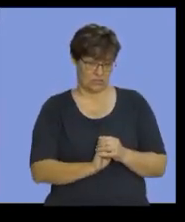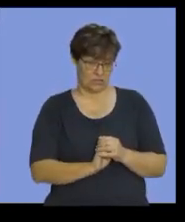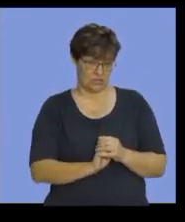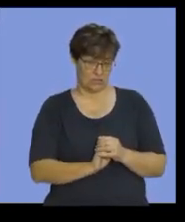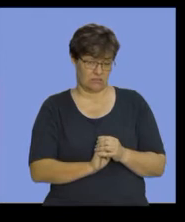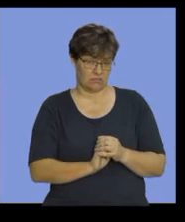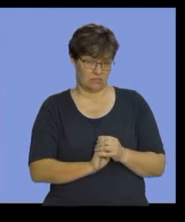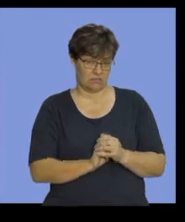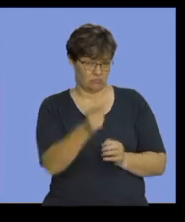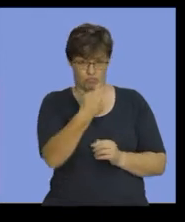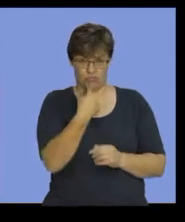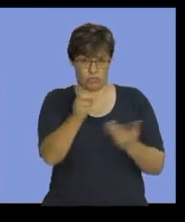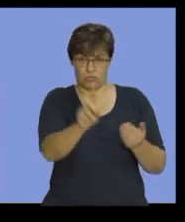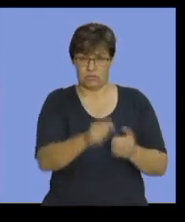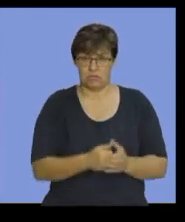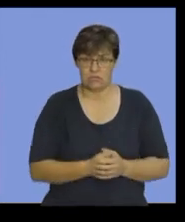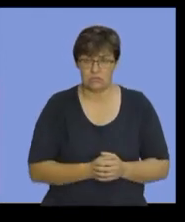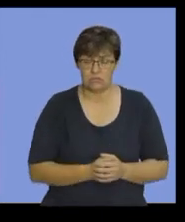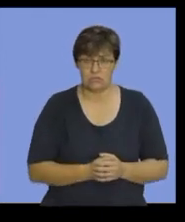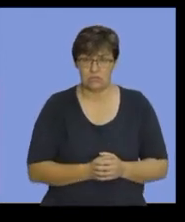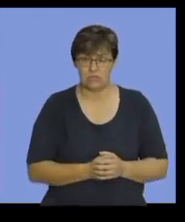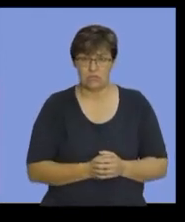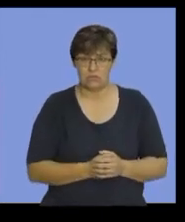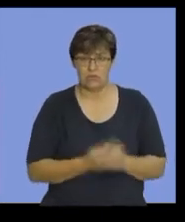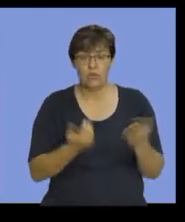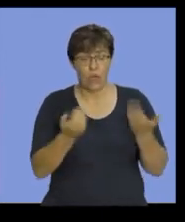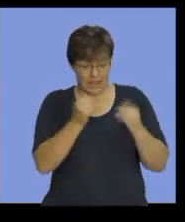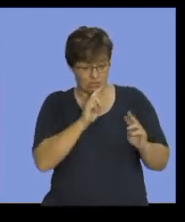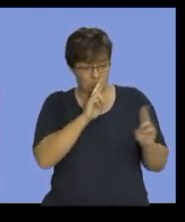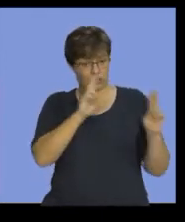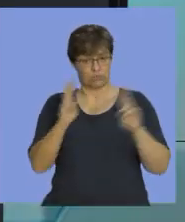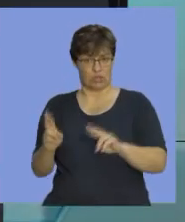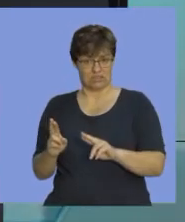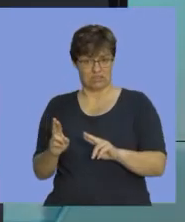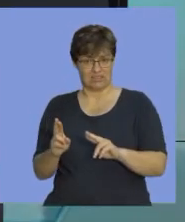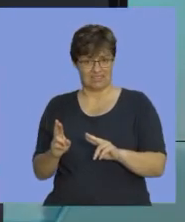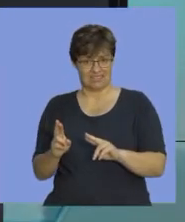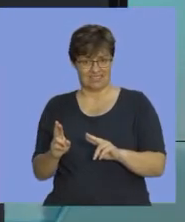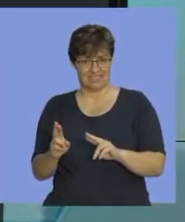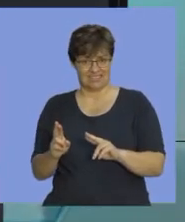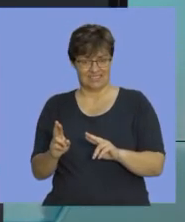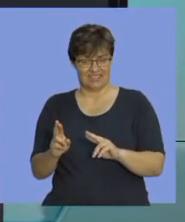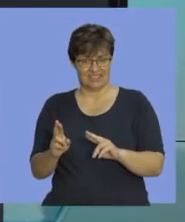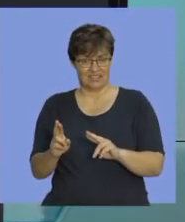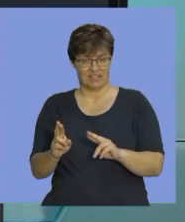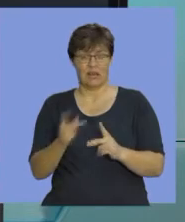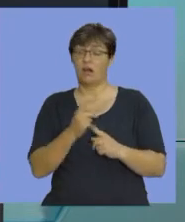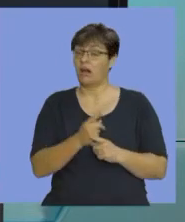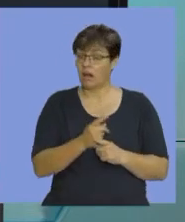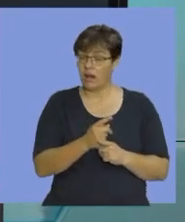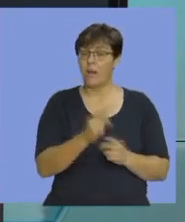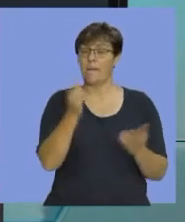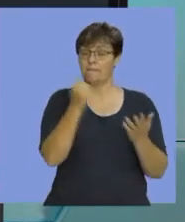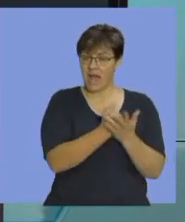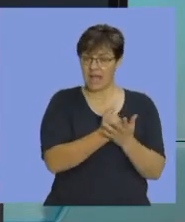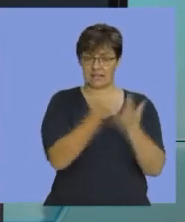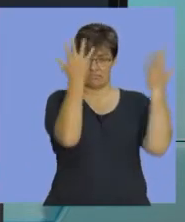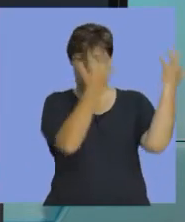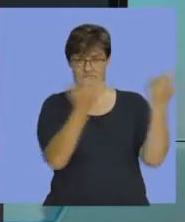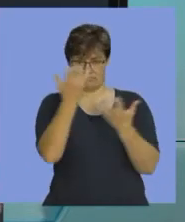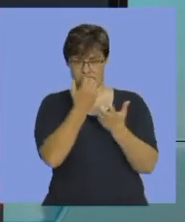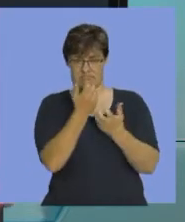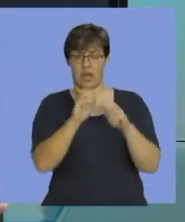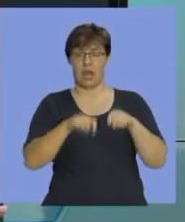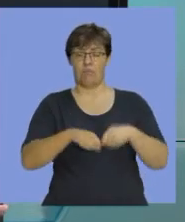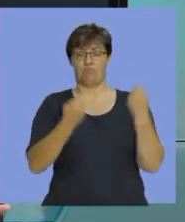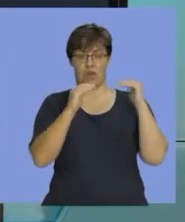What are you going to say? You're expected to respond to this now. So, one is to calculate the